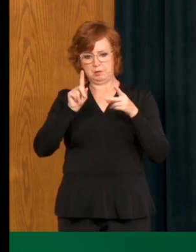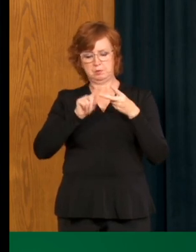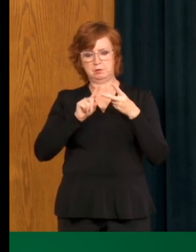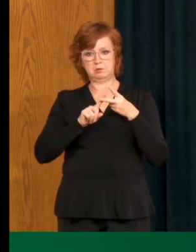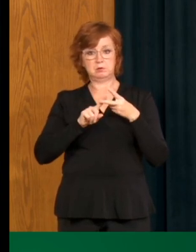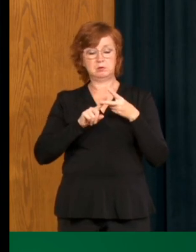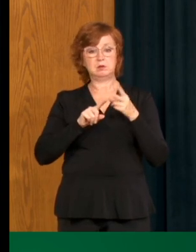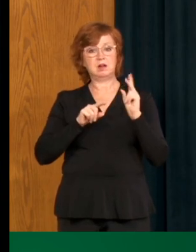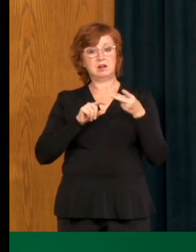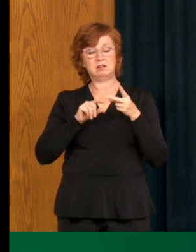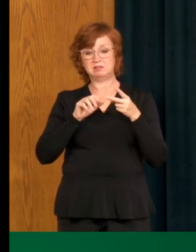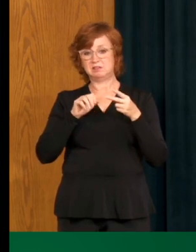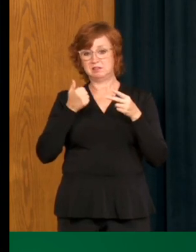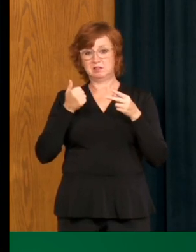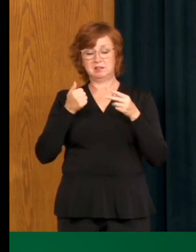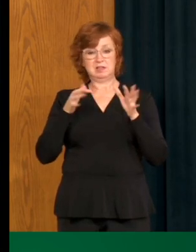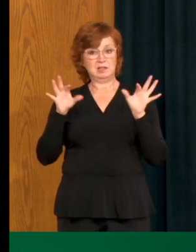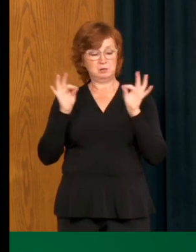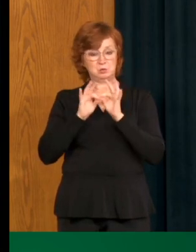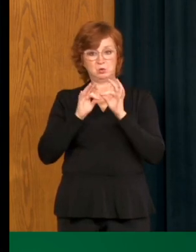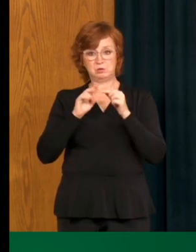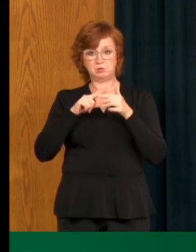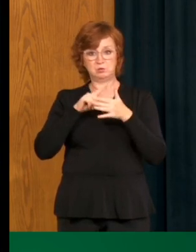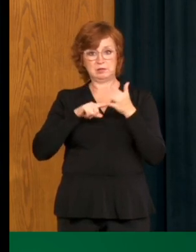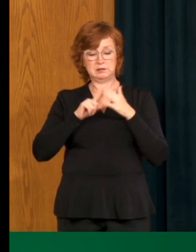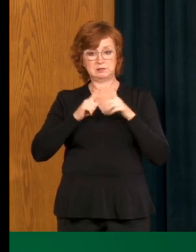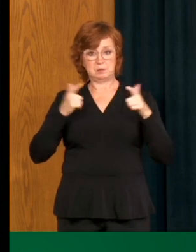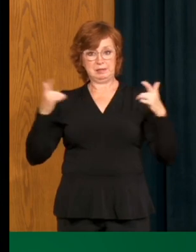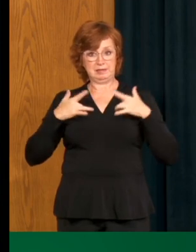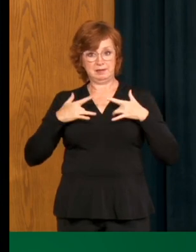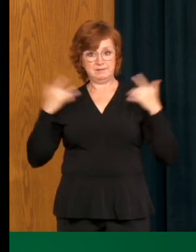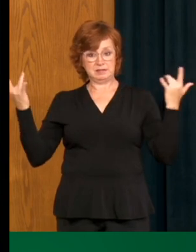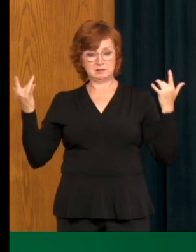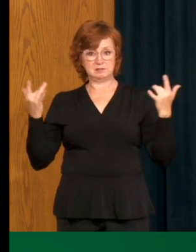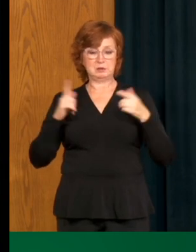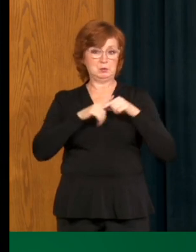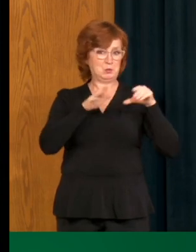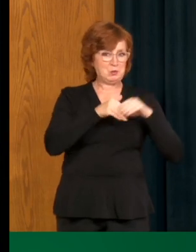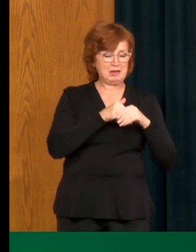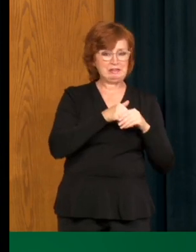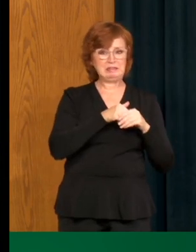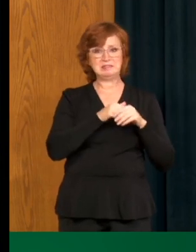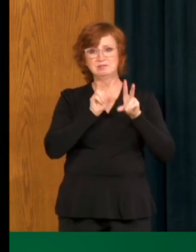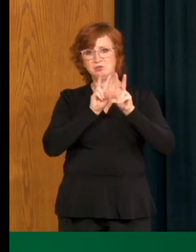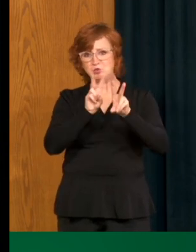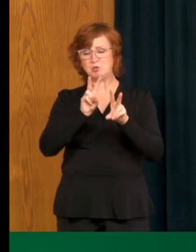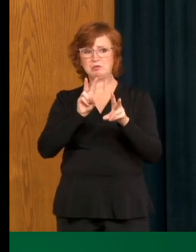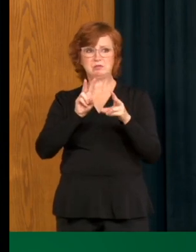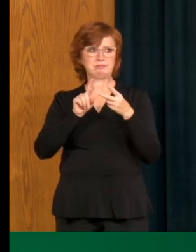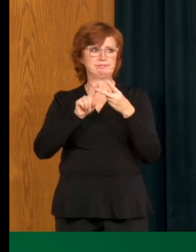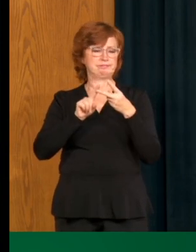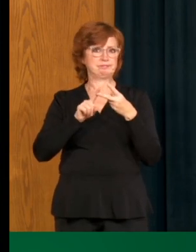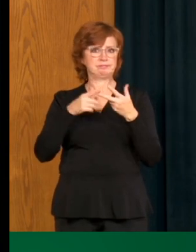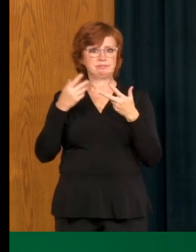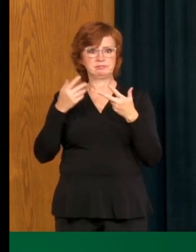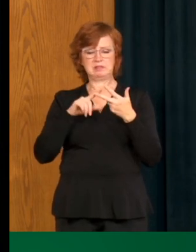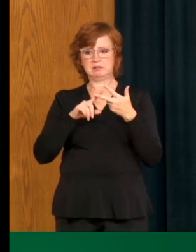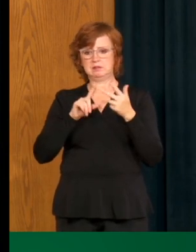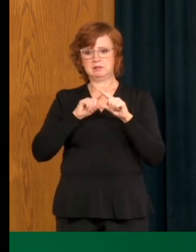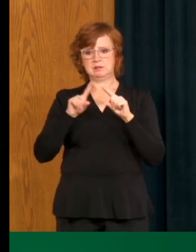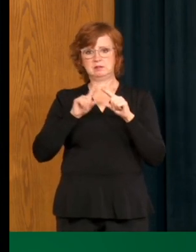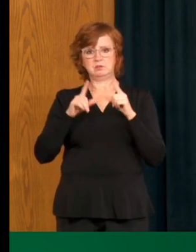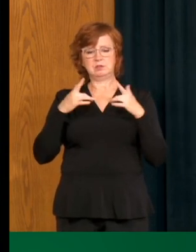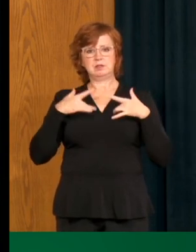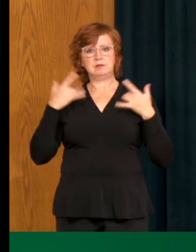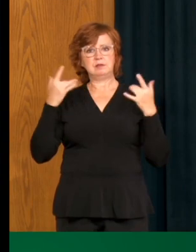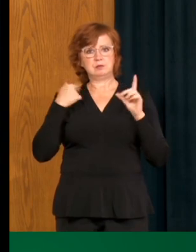gatherings where we can rapidly spread the COVID-19 virus. That includes weddings, that includes funerals, that includes all of the